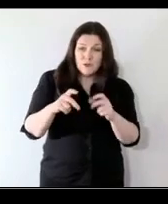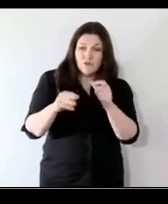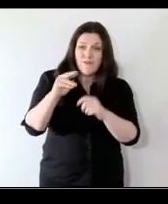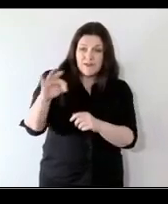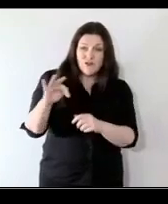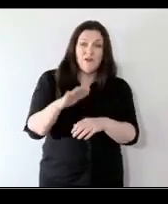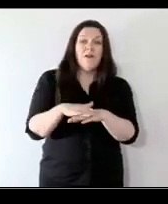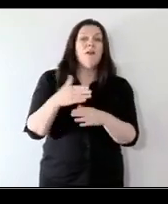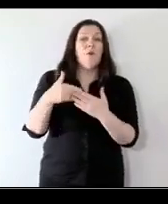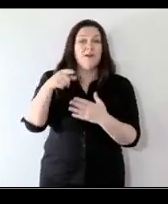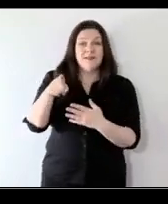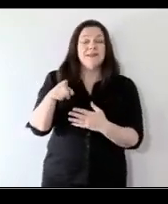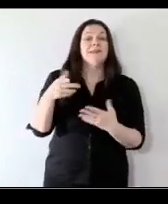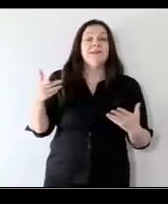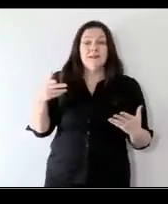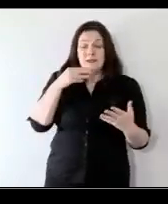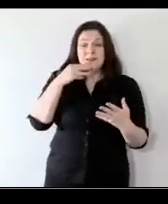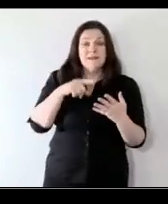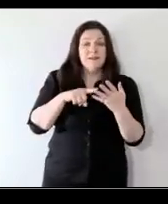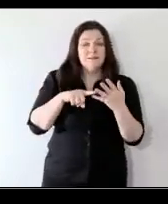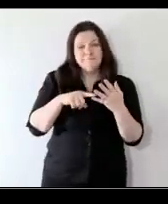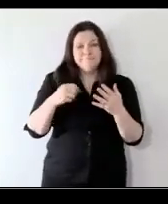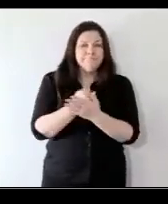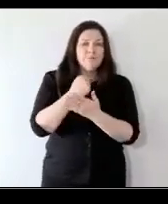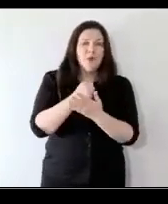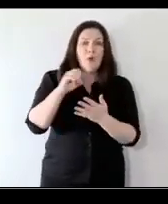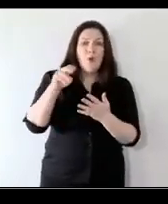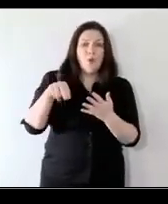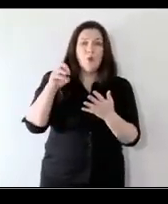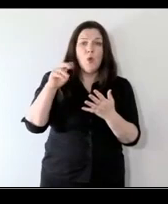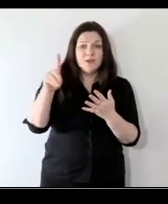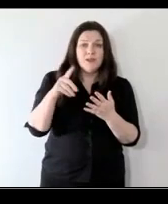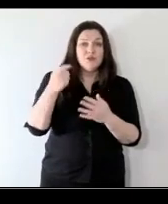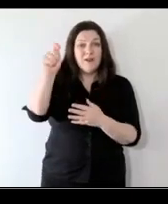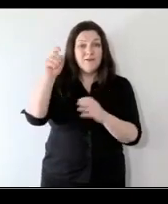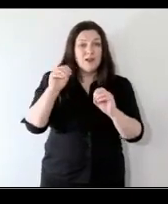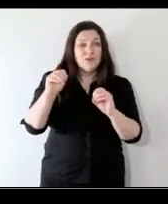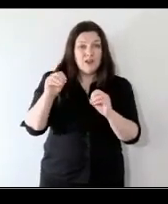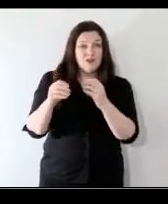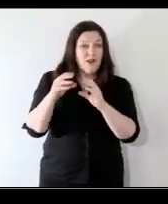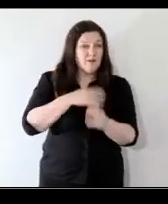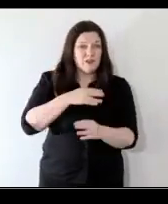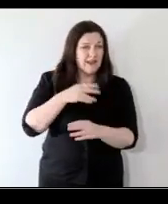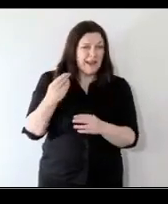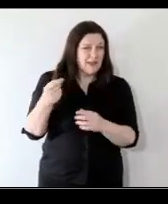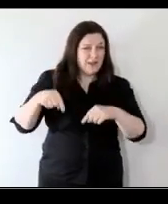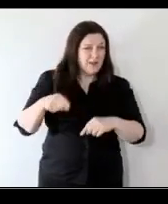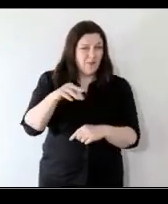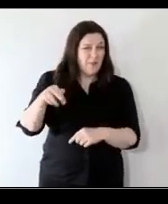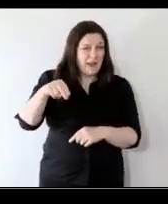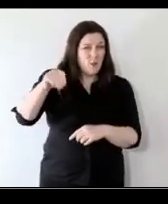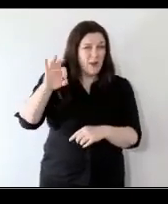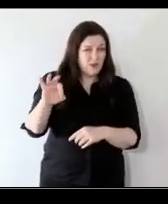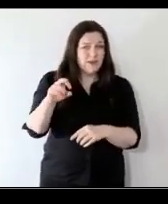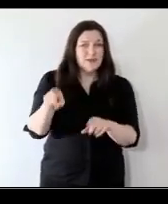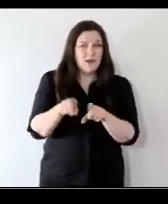Unfortunately Owen Ward, Traveller Education Officer with NUI Galway can't be with us for the discussion today. We're also delighted